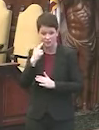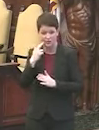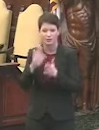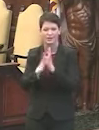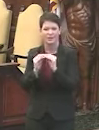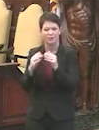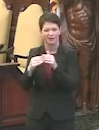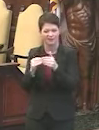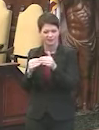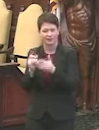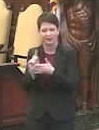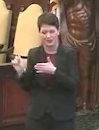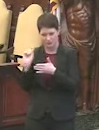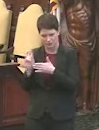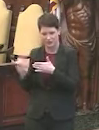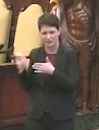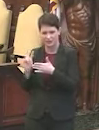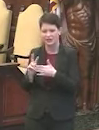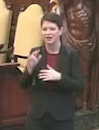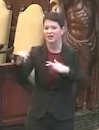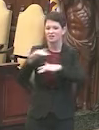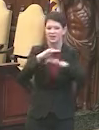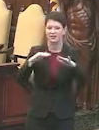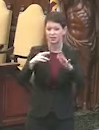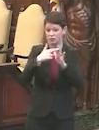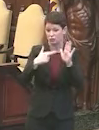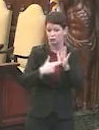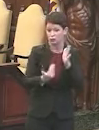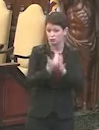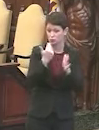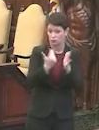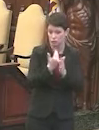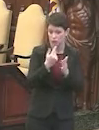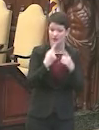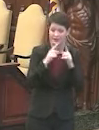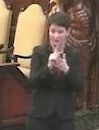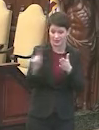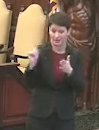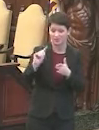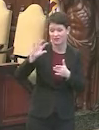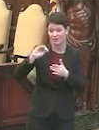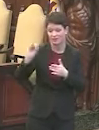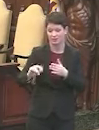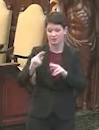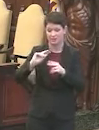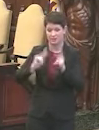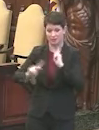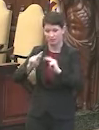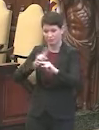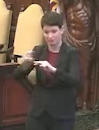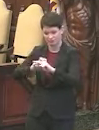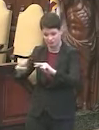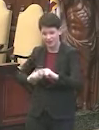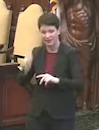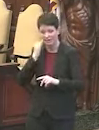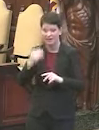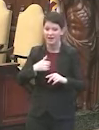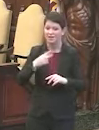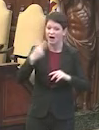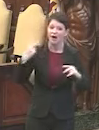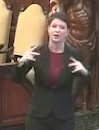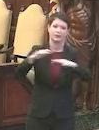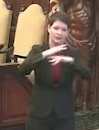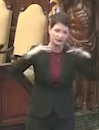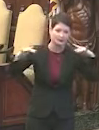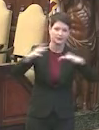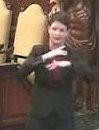In fact, last week, we announced ventilation standards for restaurants that they could increase to 50% capacity if they had a very high level of